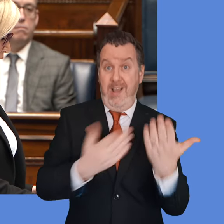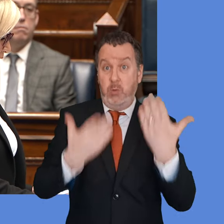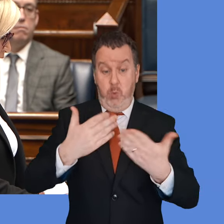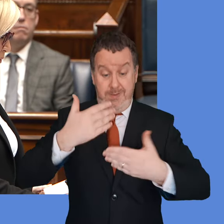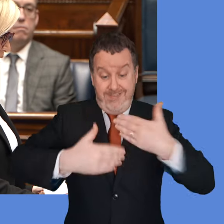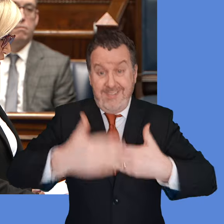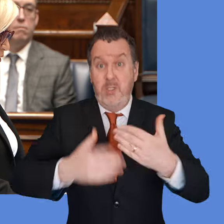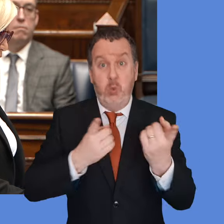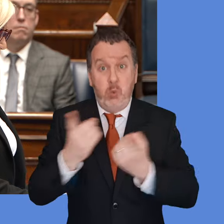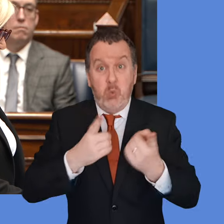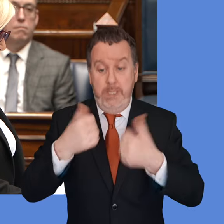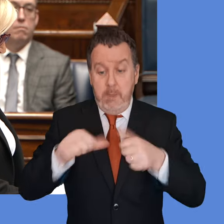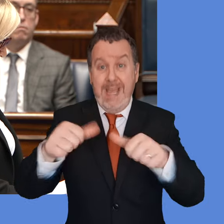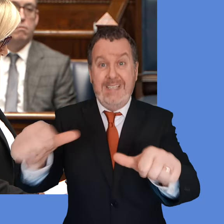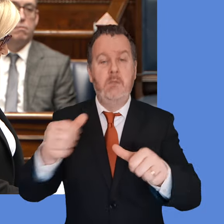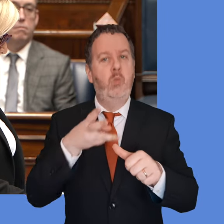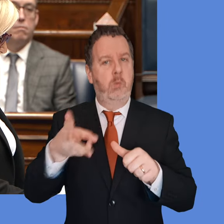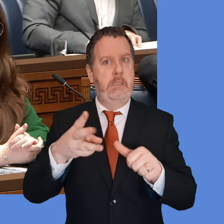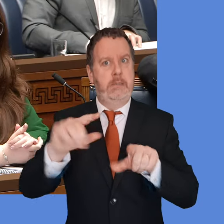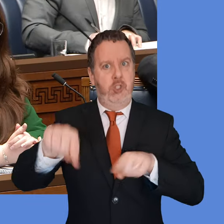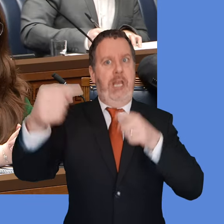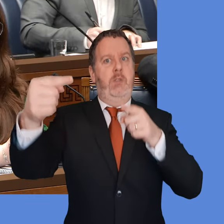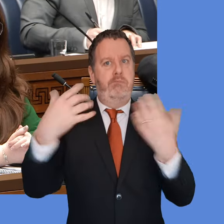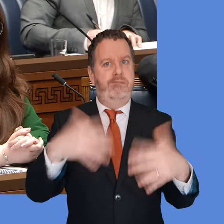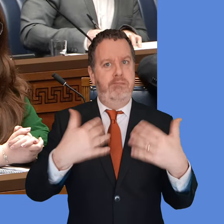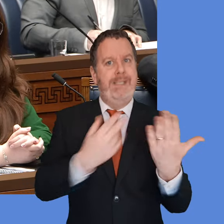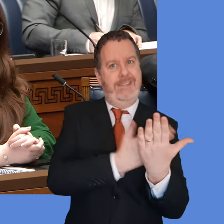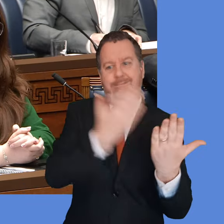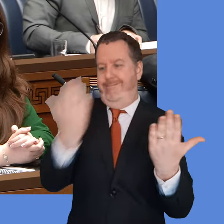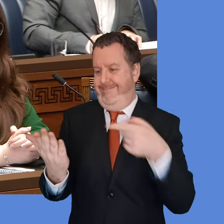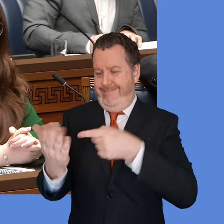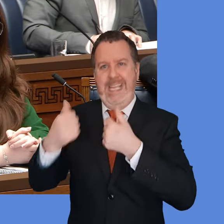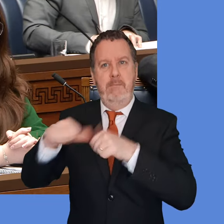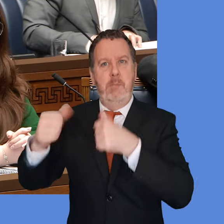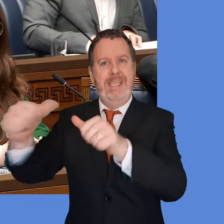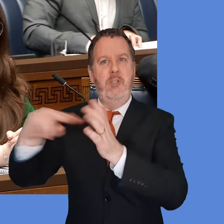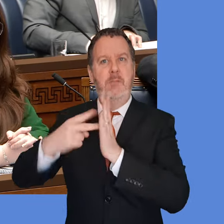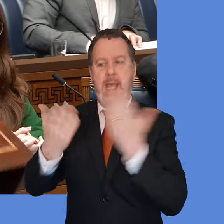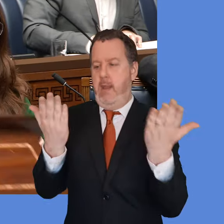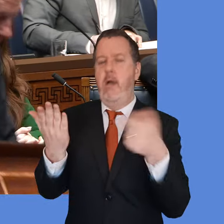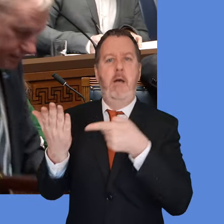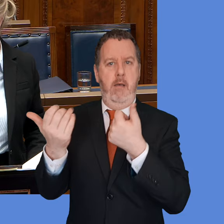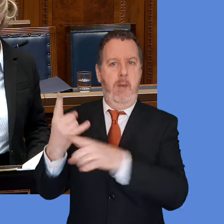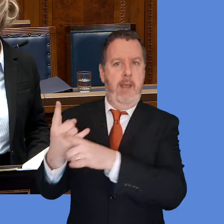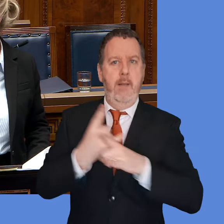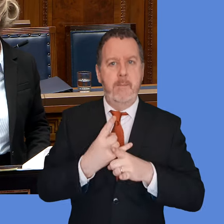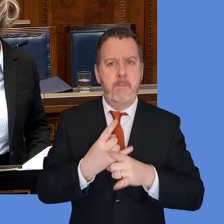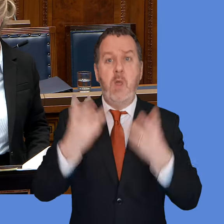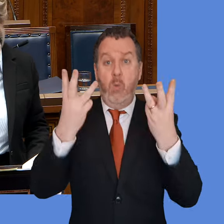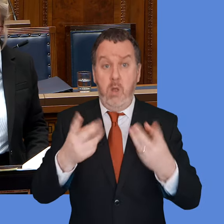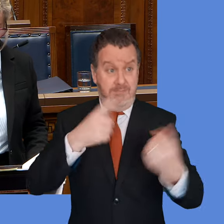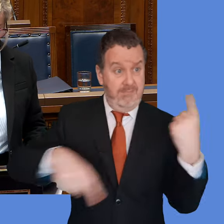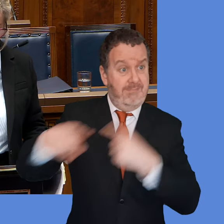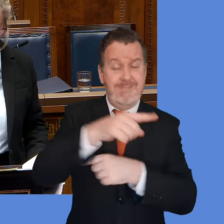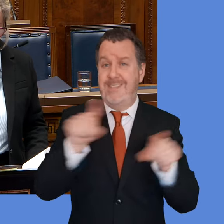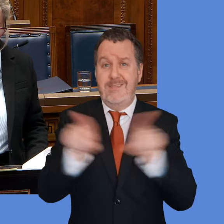There's no doubt that the implementation of the report itself will be challenging, but that's why I think we need to have the implementation plan in place. I want us to get to the point where we